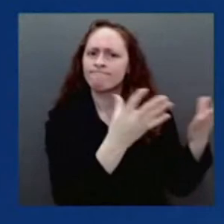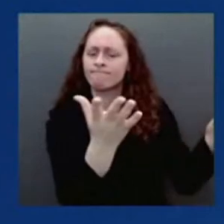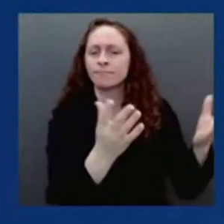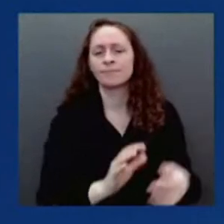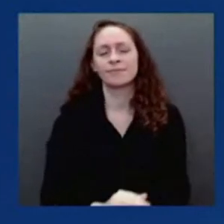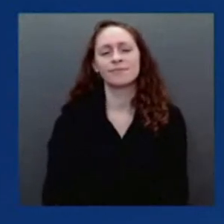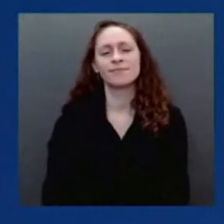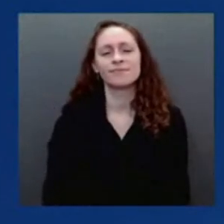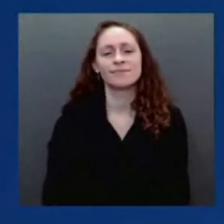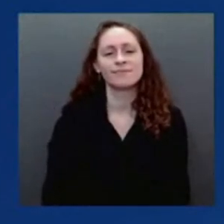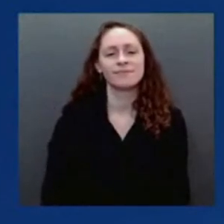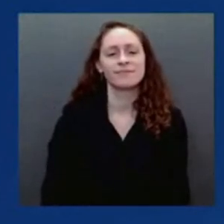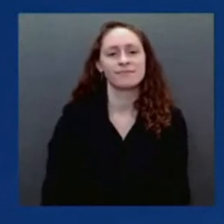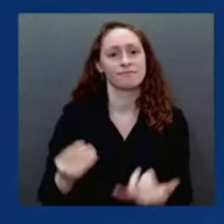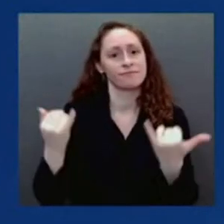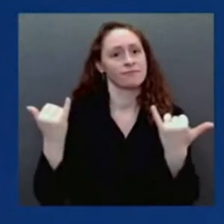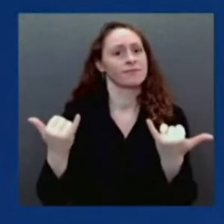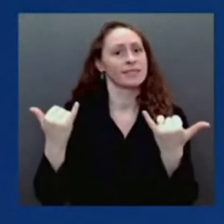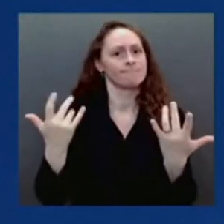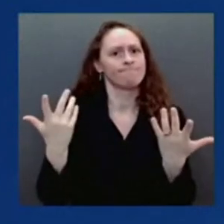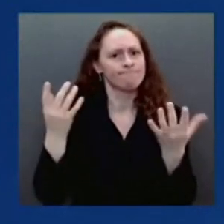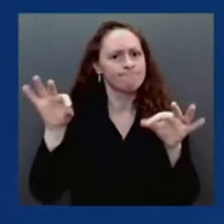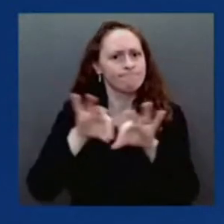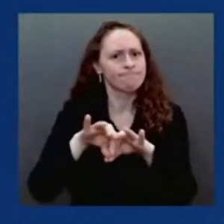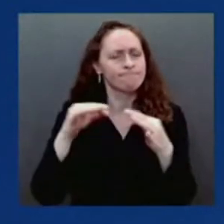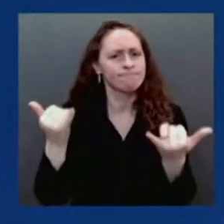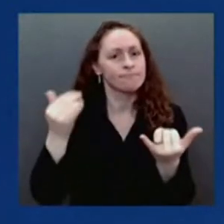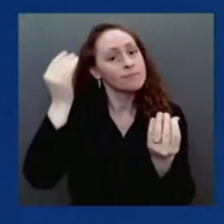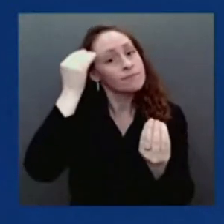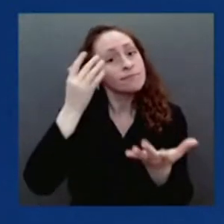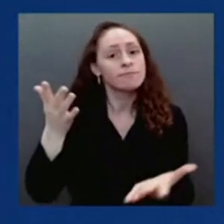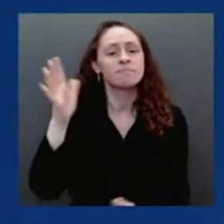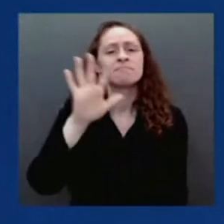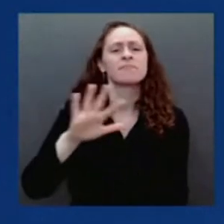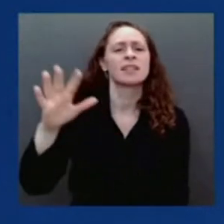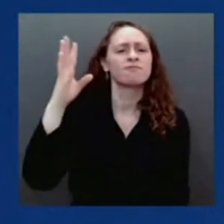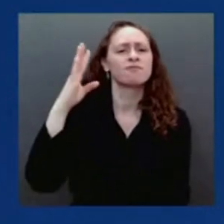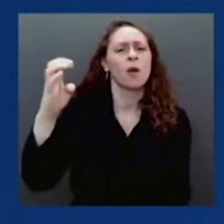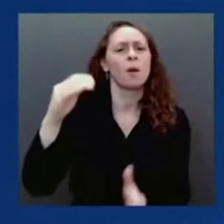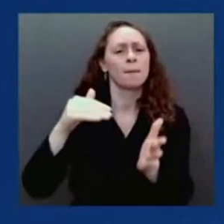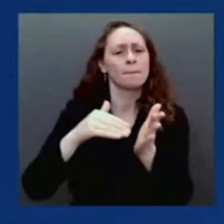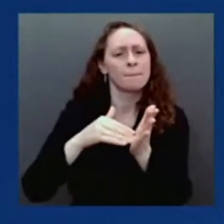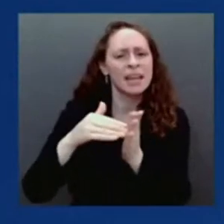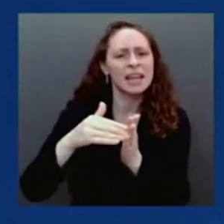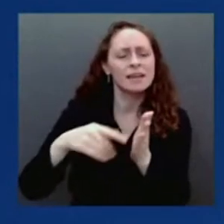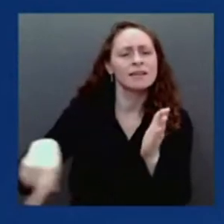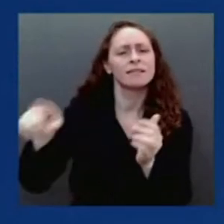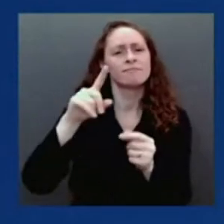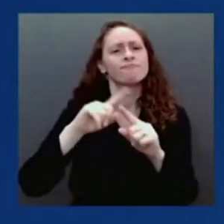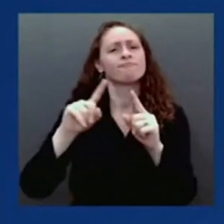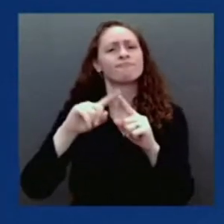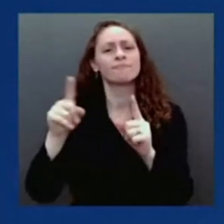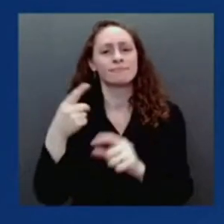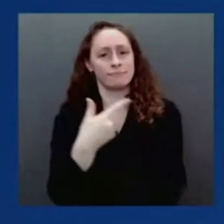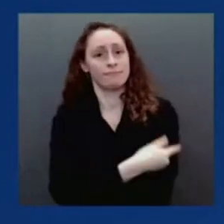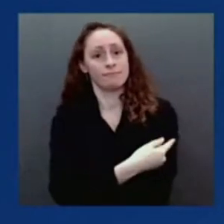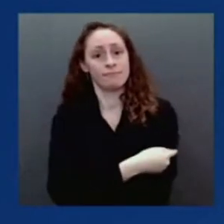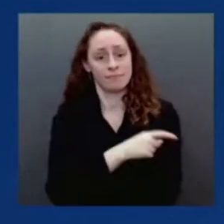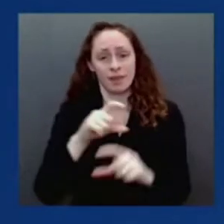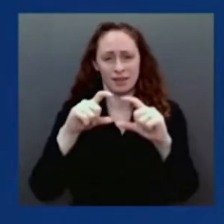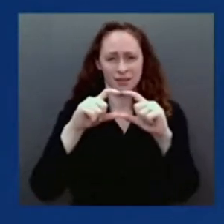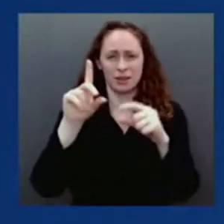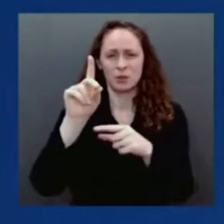million vaccine doses shipped to 112 countries. Four hundred million doses shipped